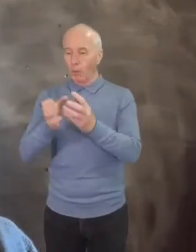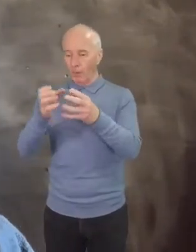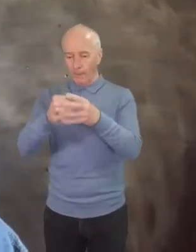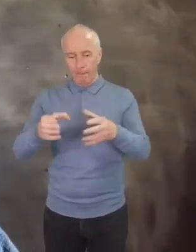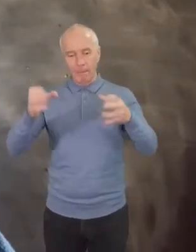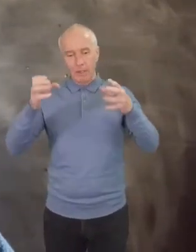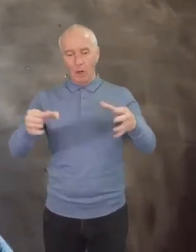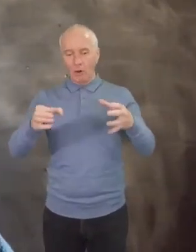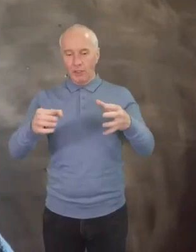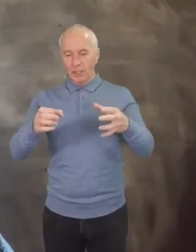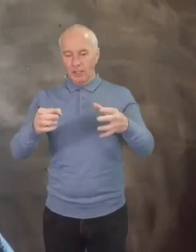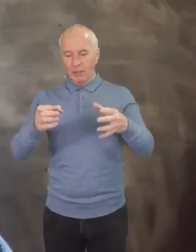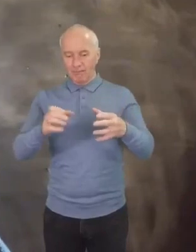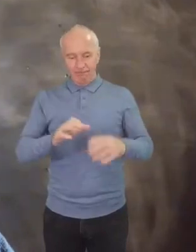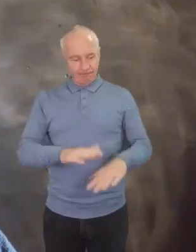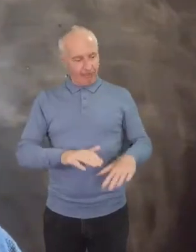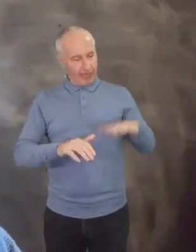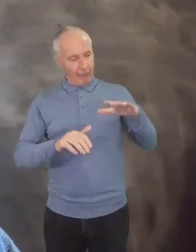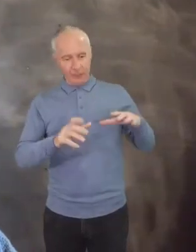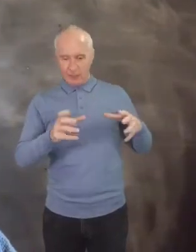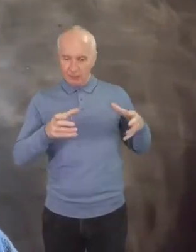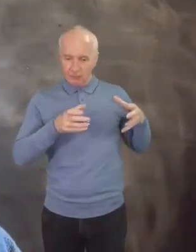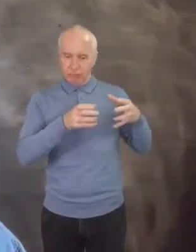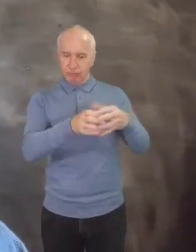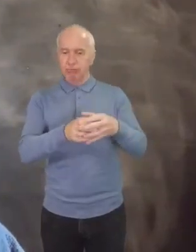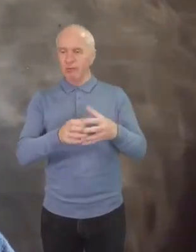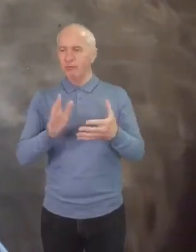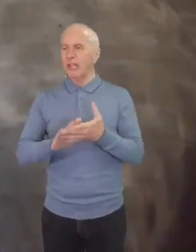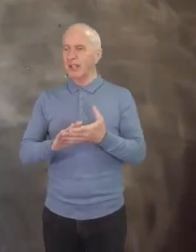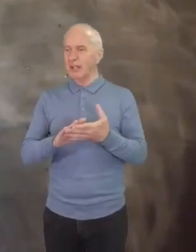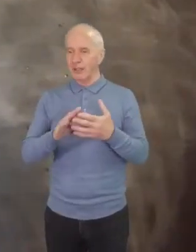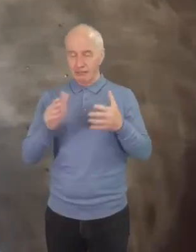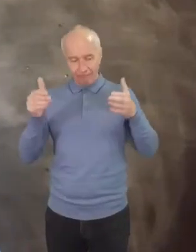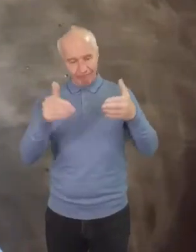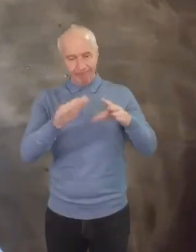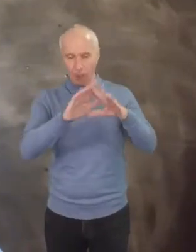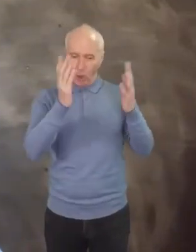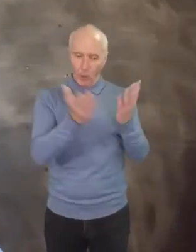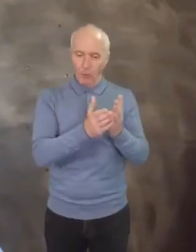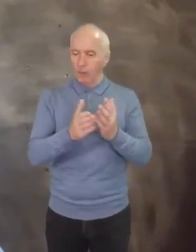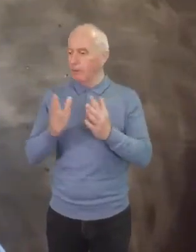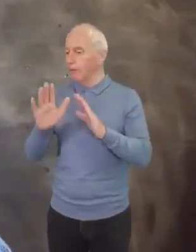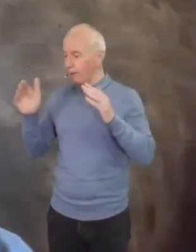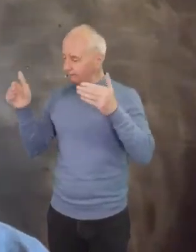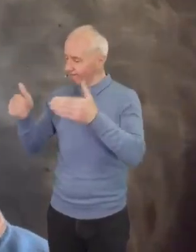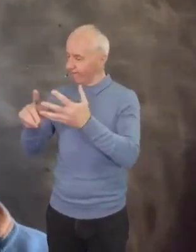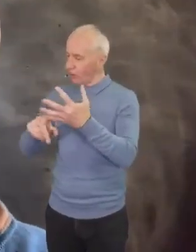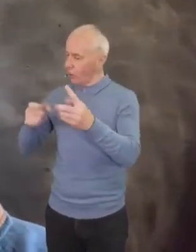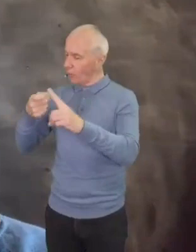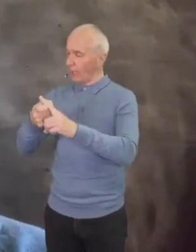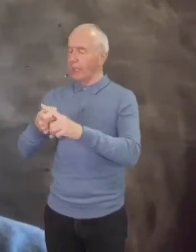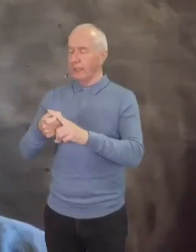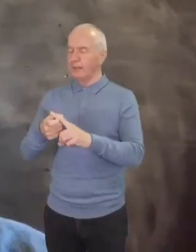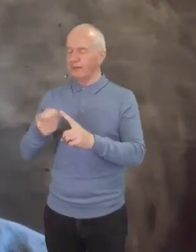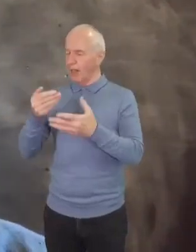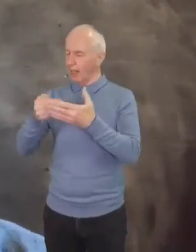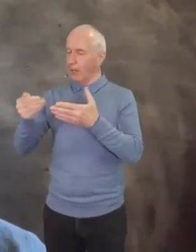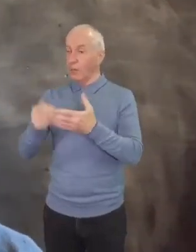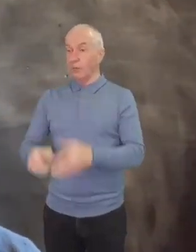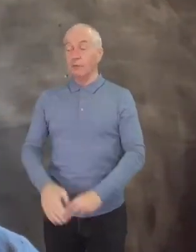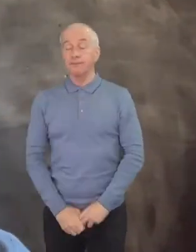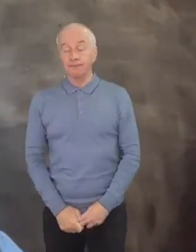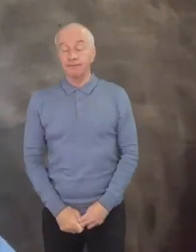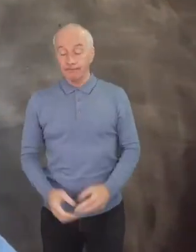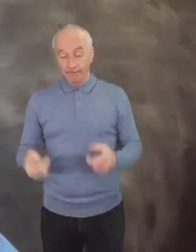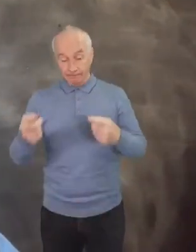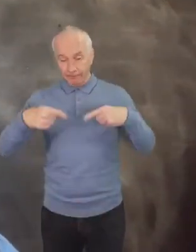a less marginal slant on it, but it's also less UK centric in its use of language. And now many of us here might be finding all